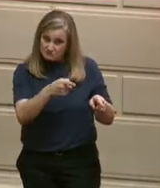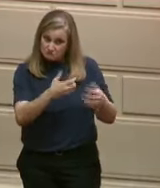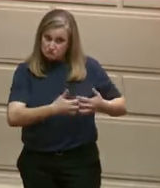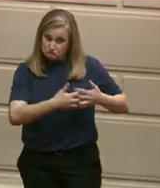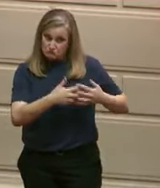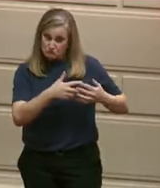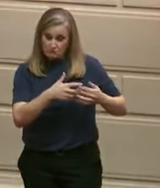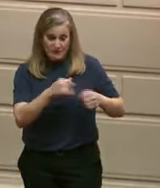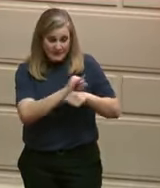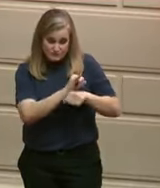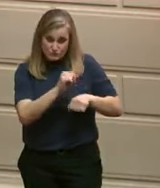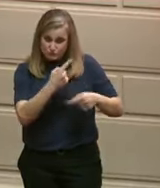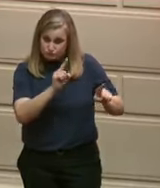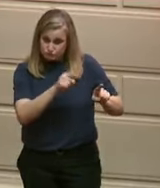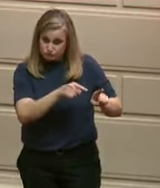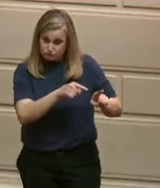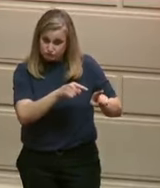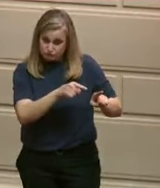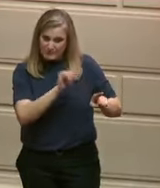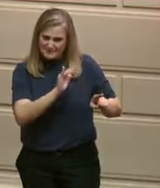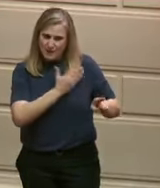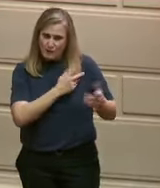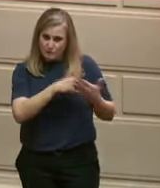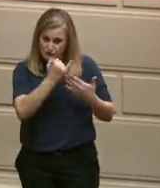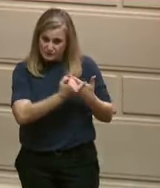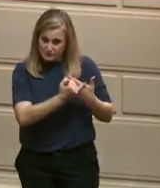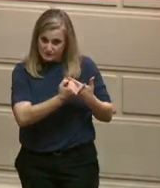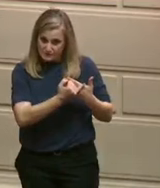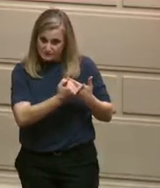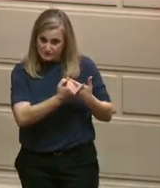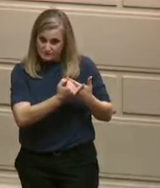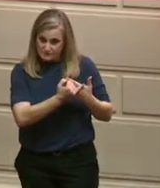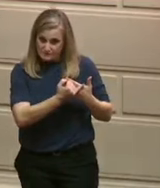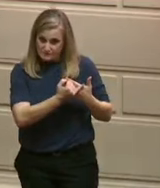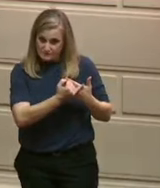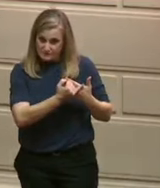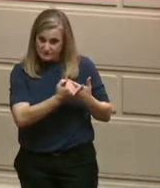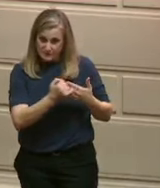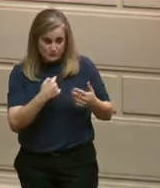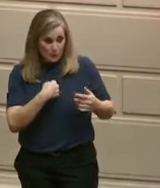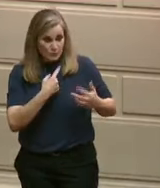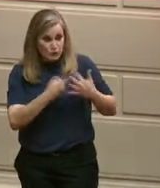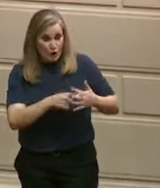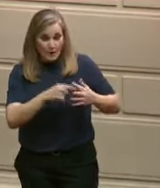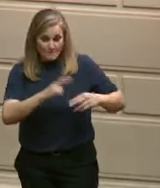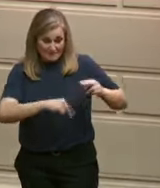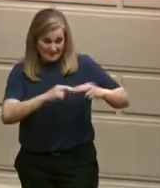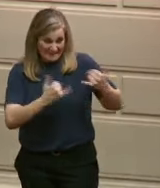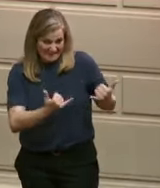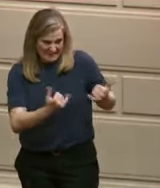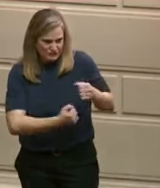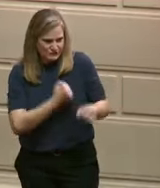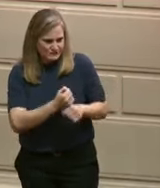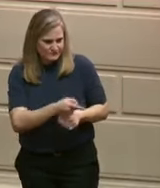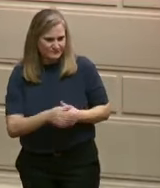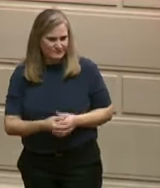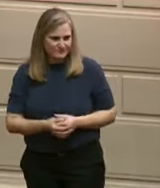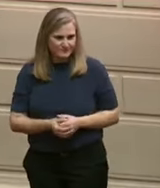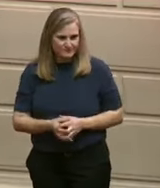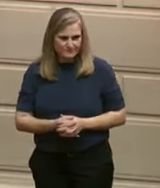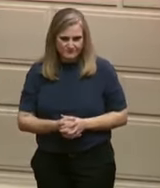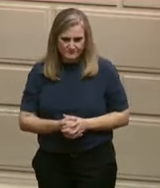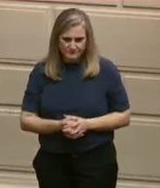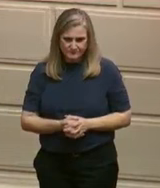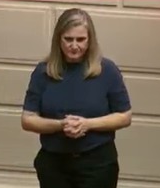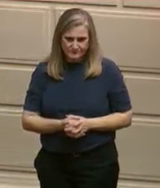wind project, Revolution Wind, is set to commence construction this year. When construction is complete,